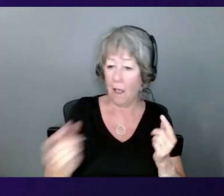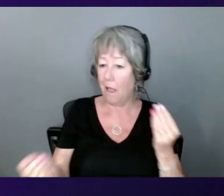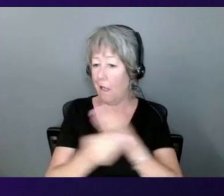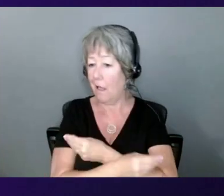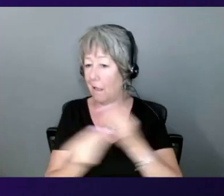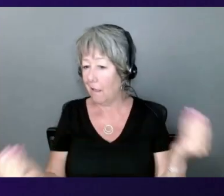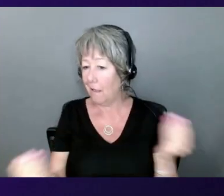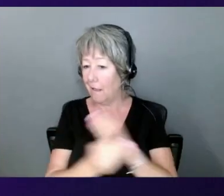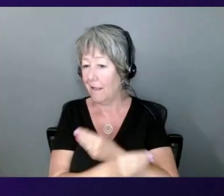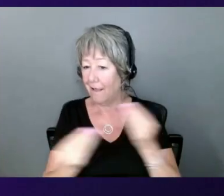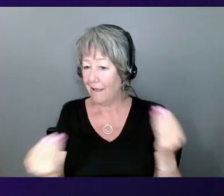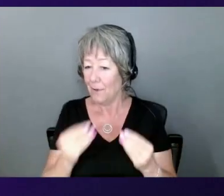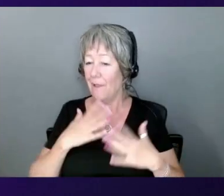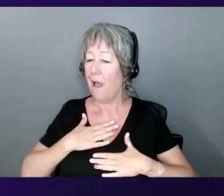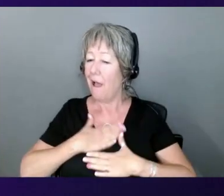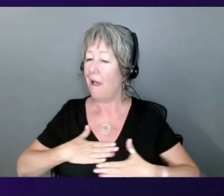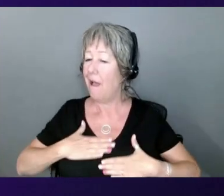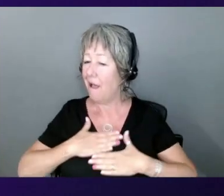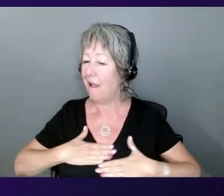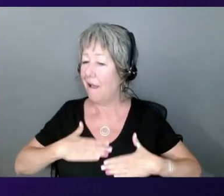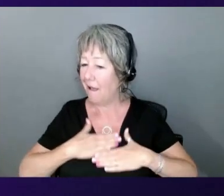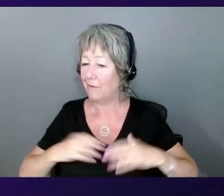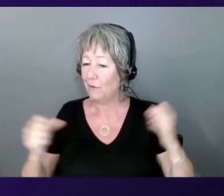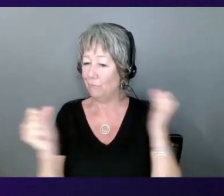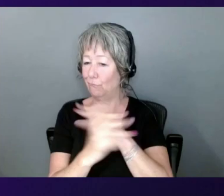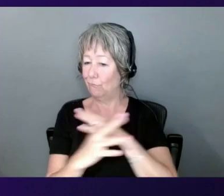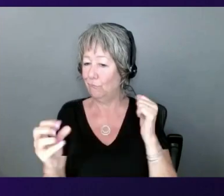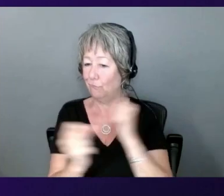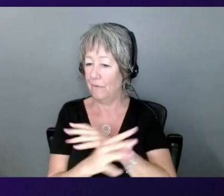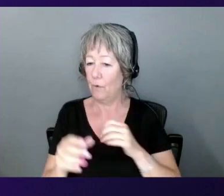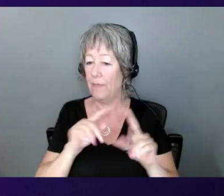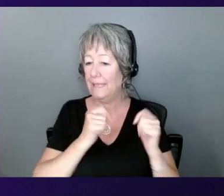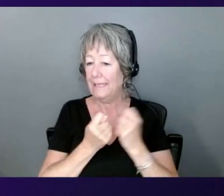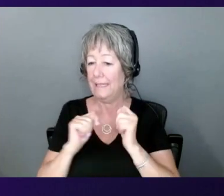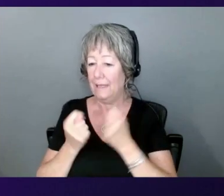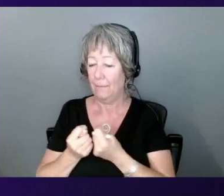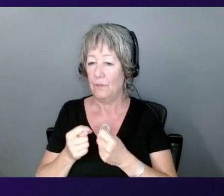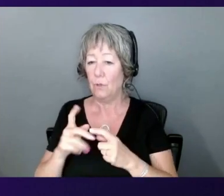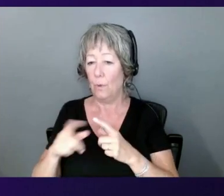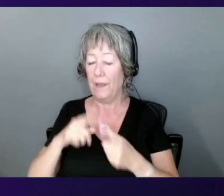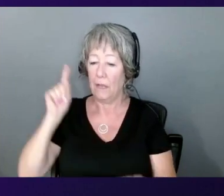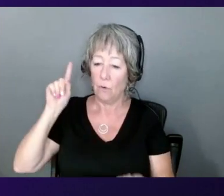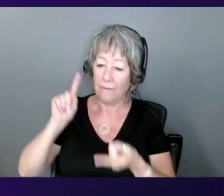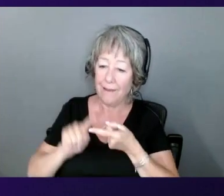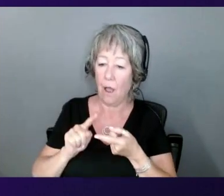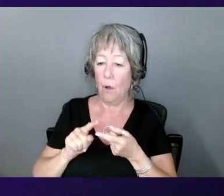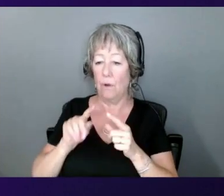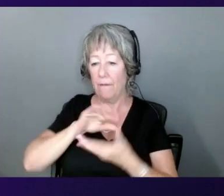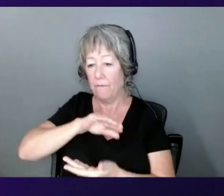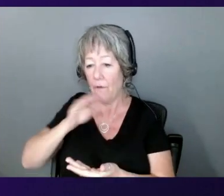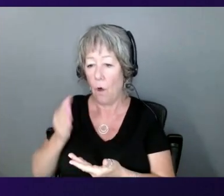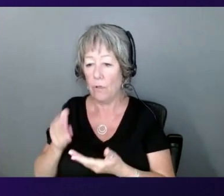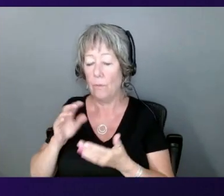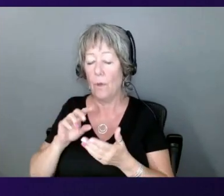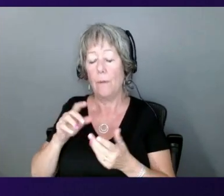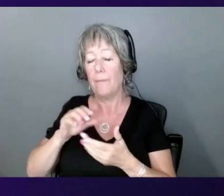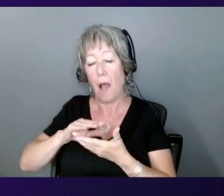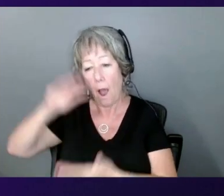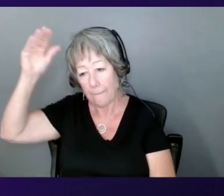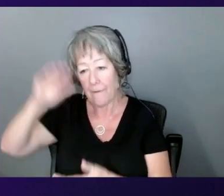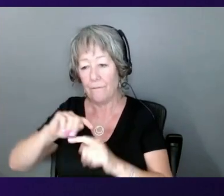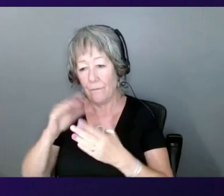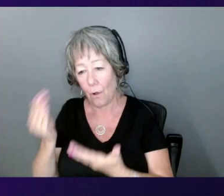of enjoyment to get from delivering that and driving volume and cost for that. But let me go back to